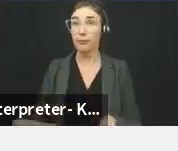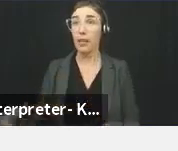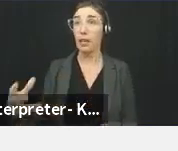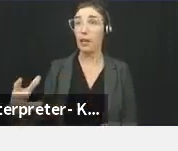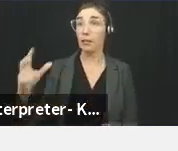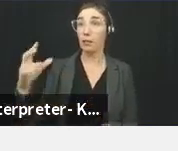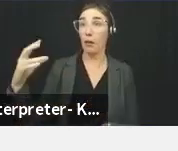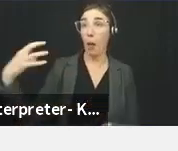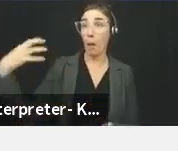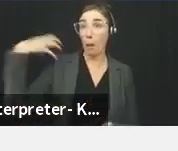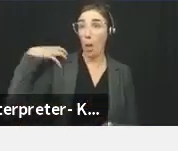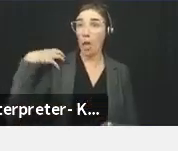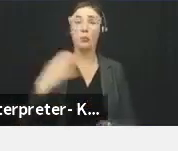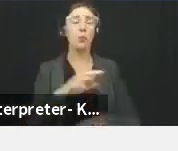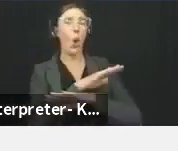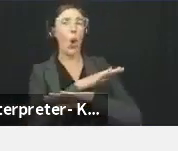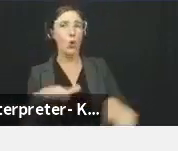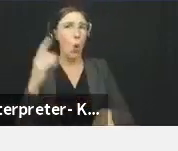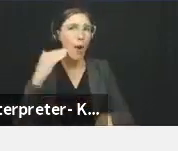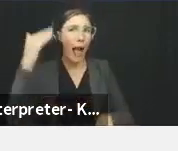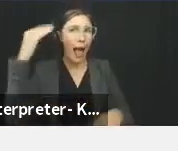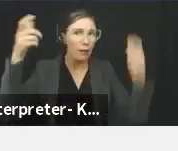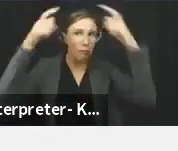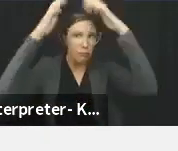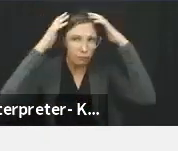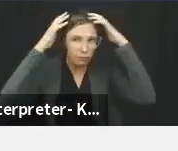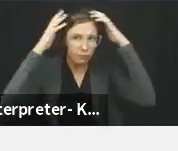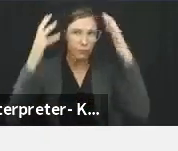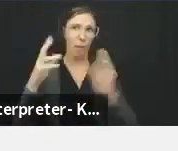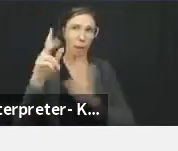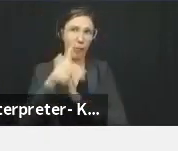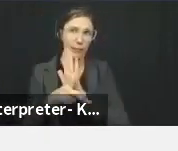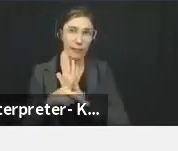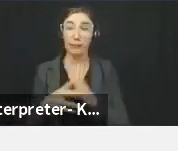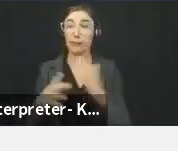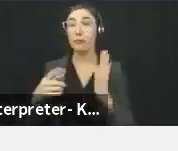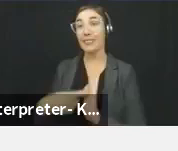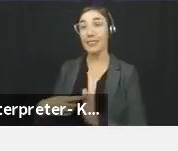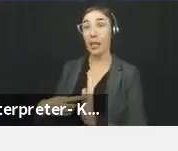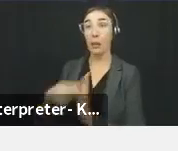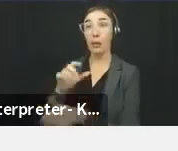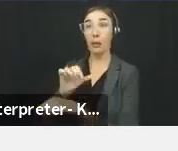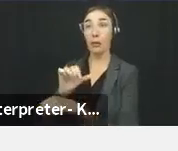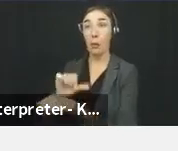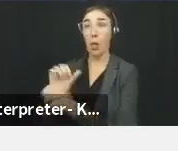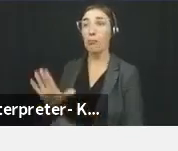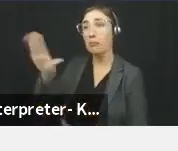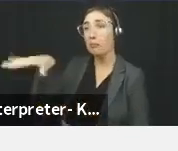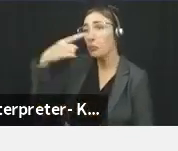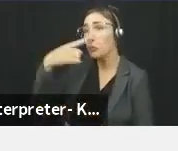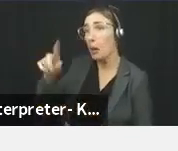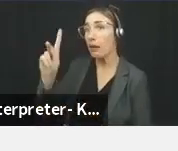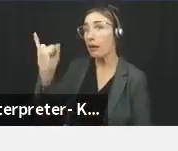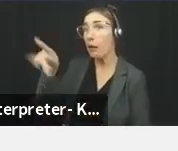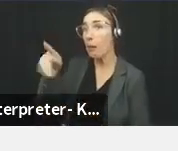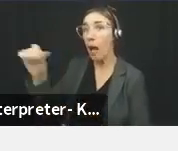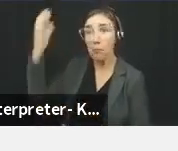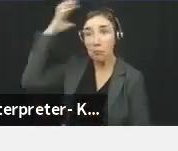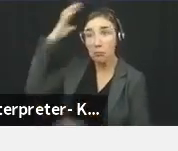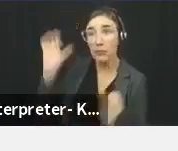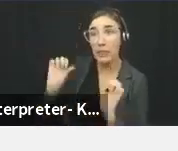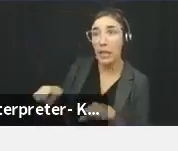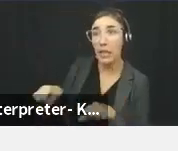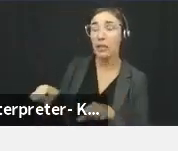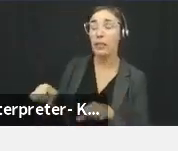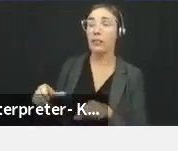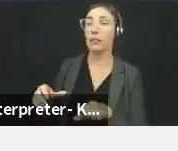a no head covering policy. For an example, an employee may ask for a reasonable accommodation to wear their kippah. Indeed, a case recently